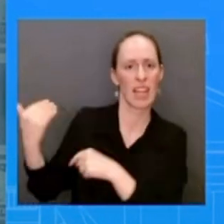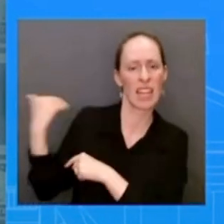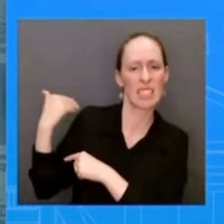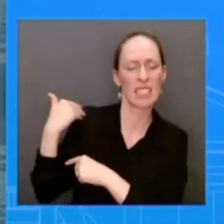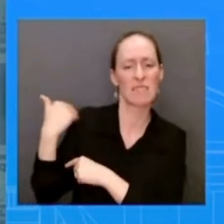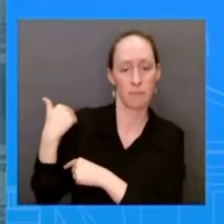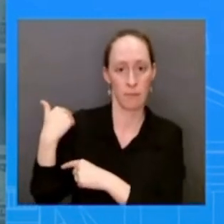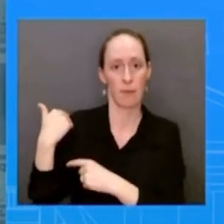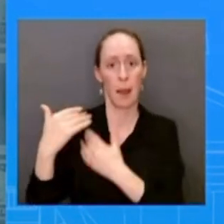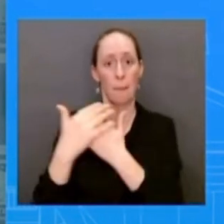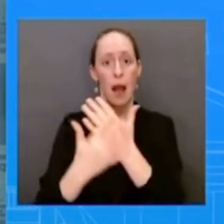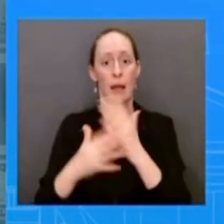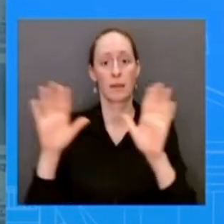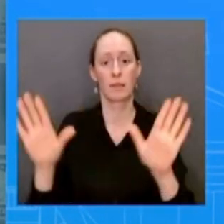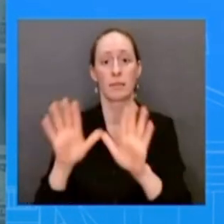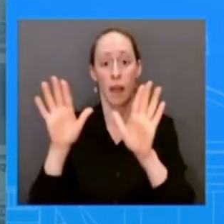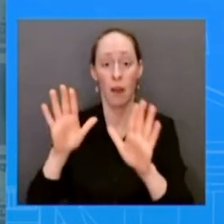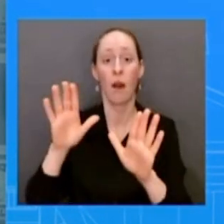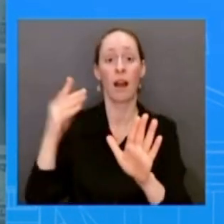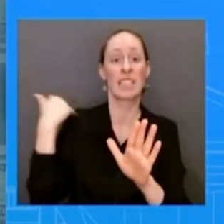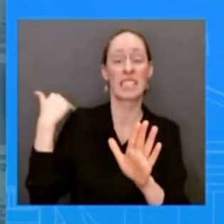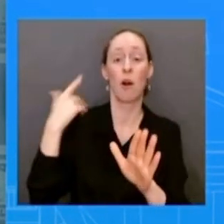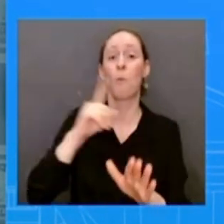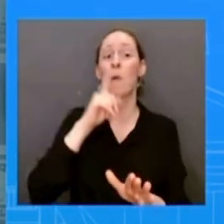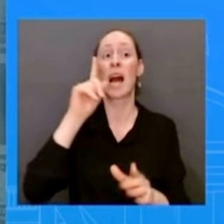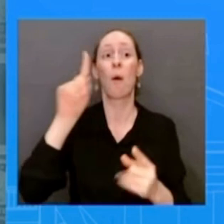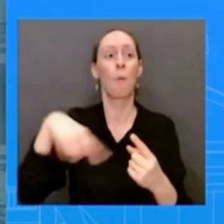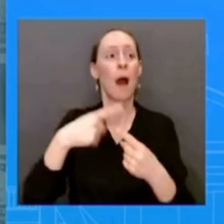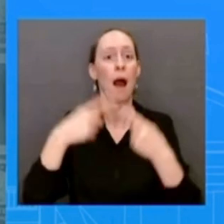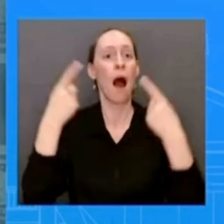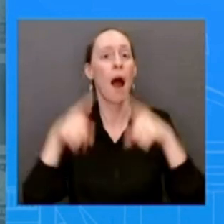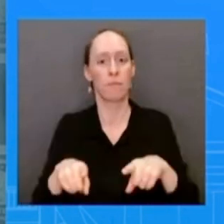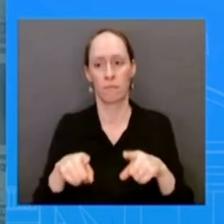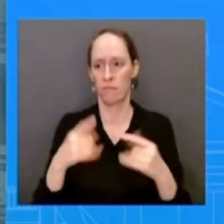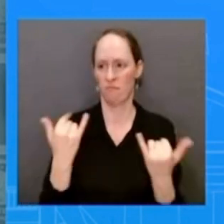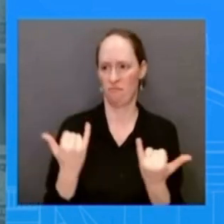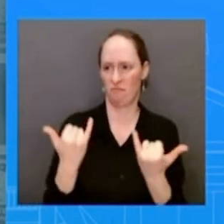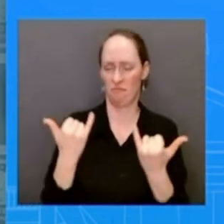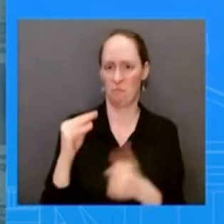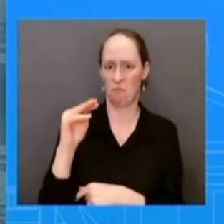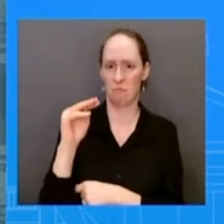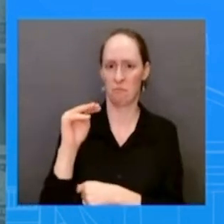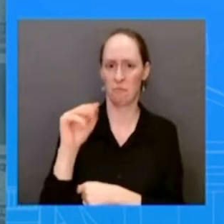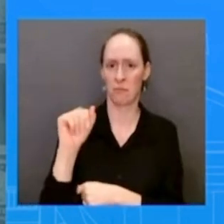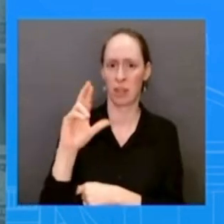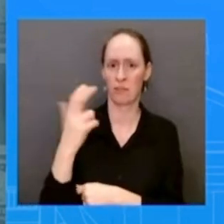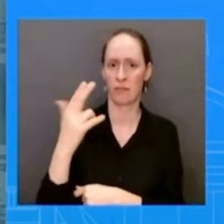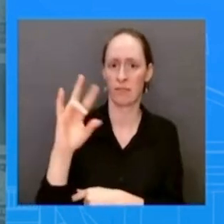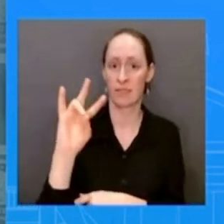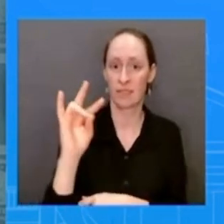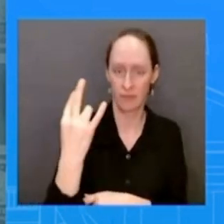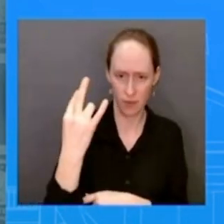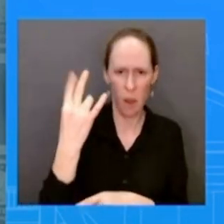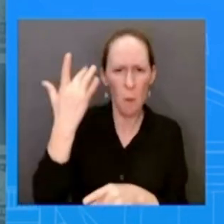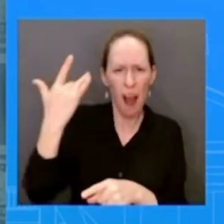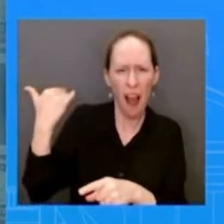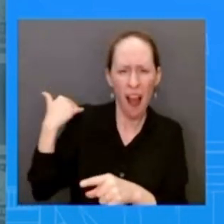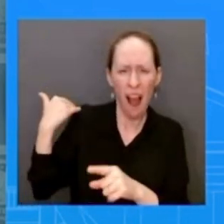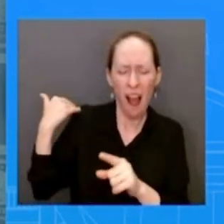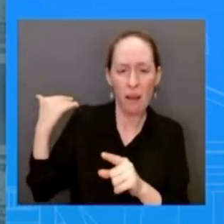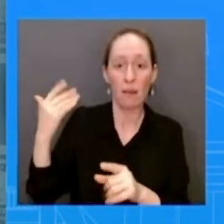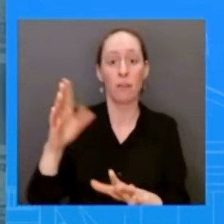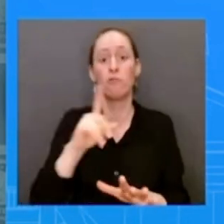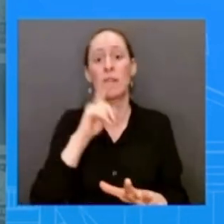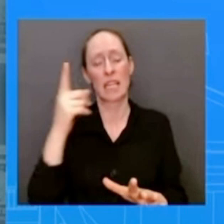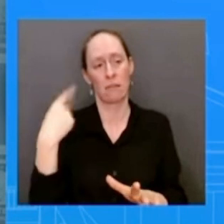history can't be a race he talked about how the continued fight for voting rights is an integral to delivering